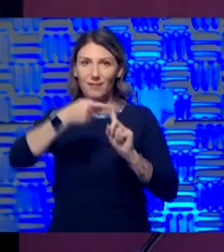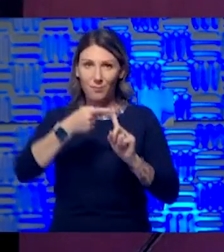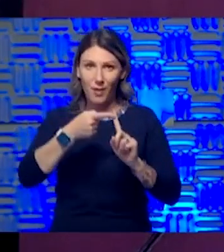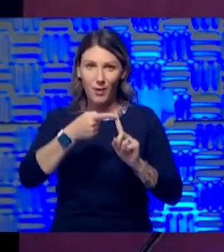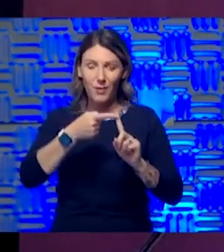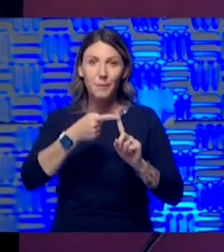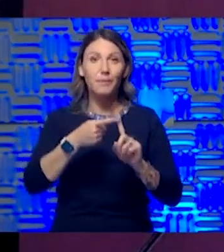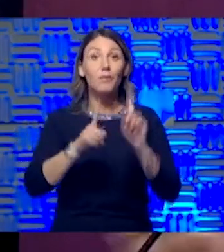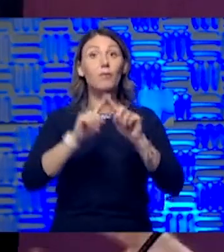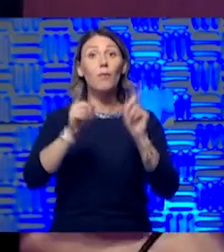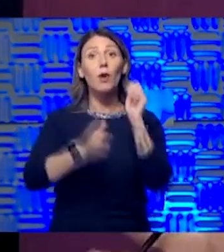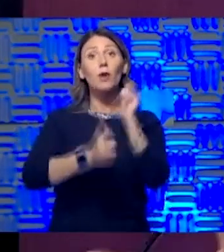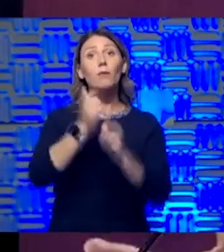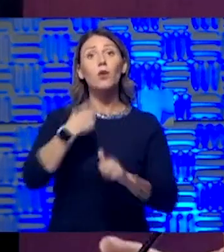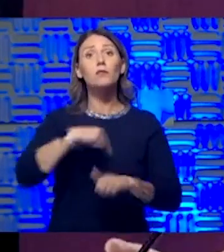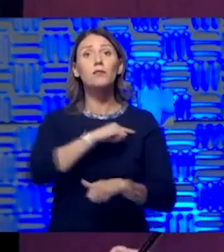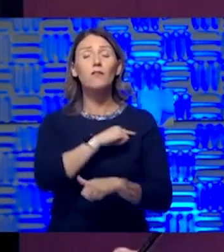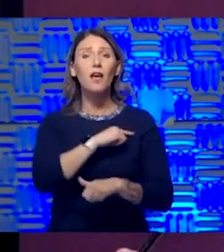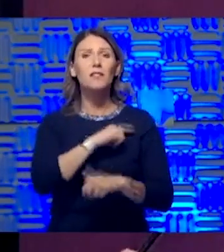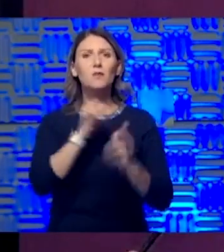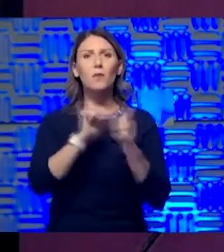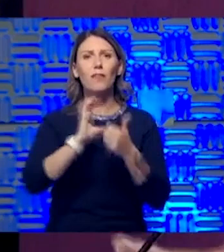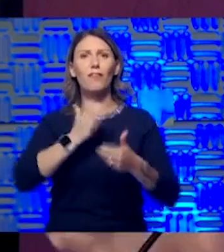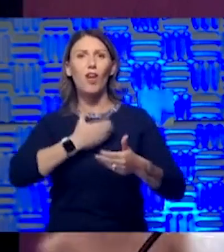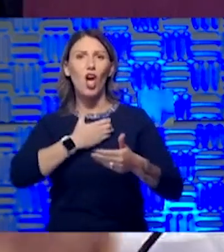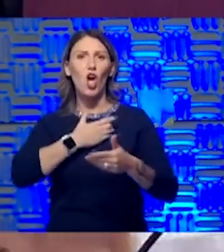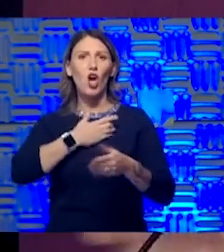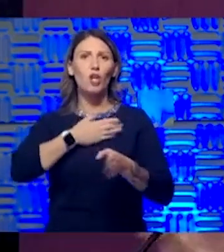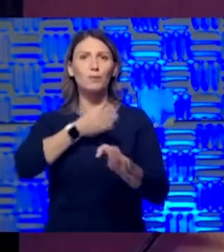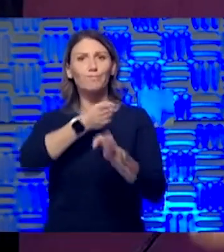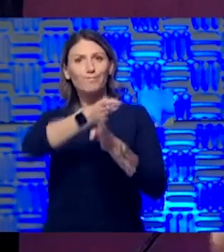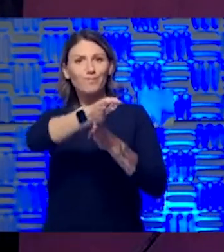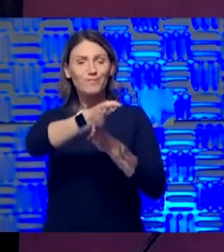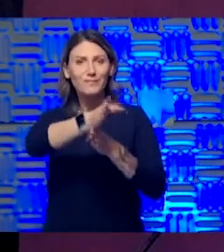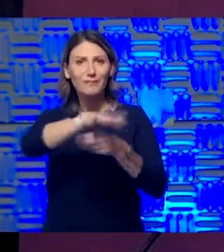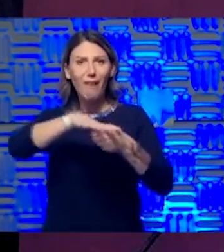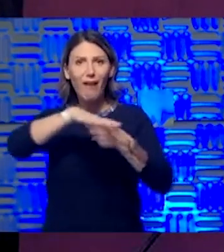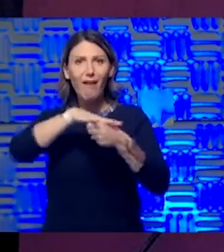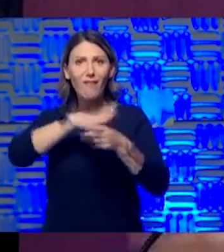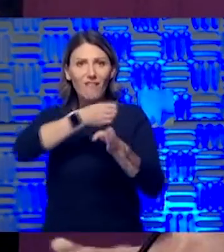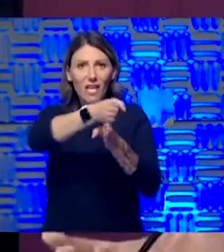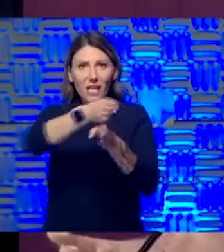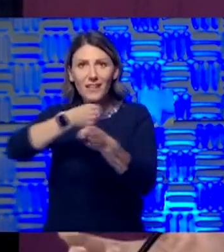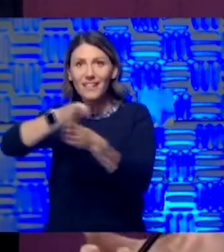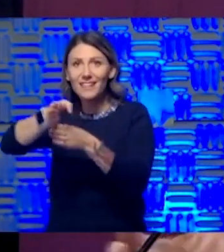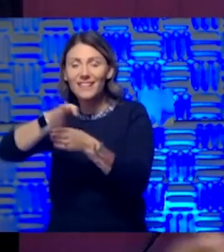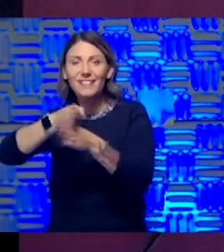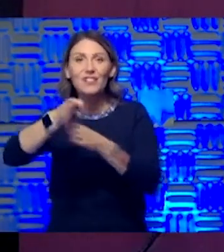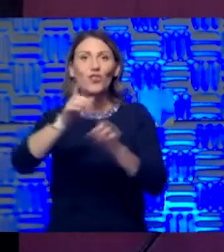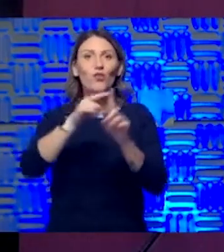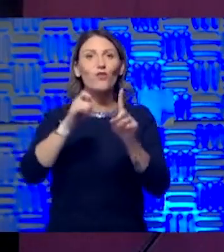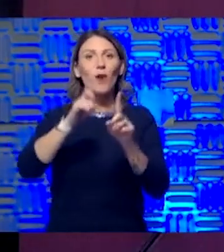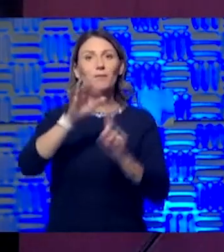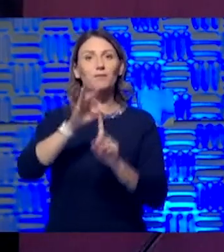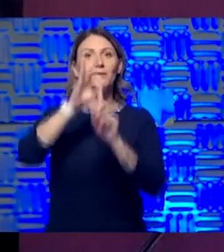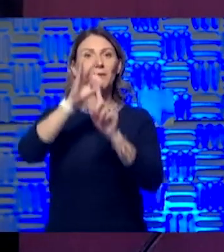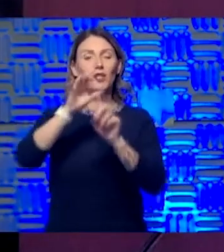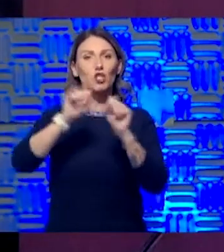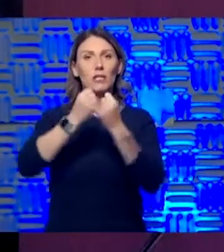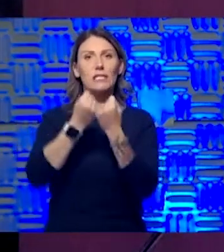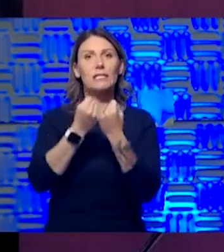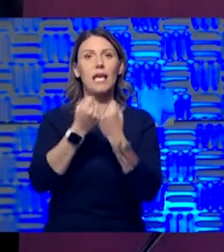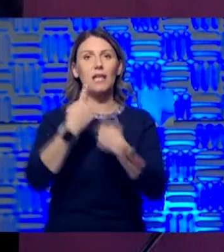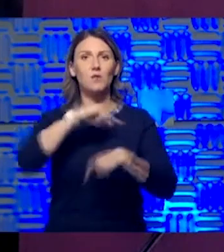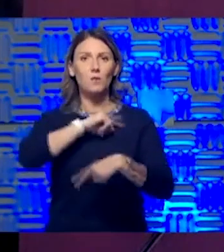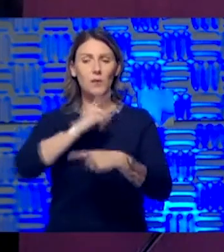most of us in our subspecialty areas are getting some of the information curated for us by specialty societies, and I think